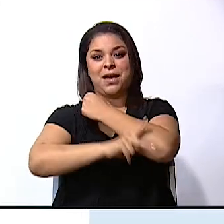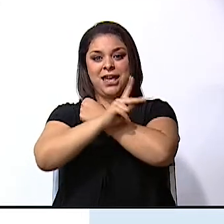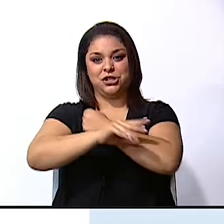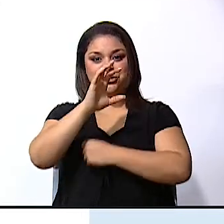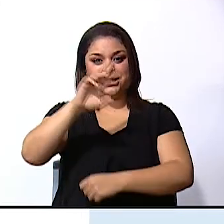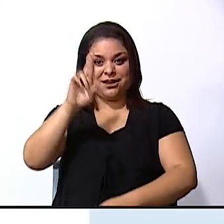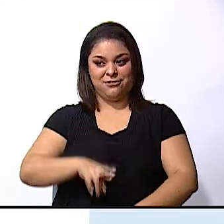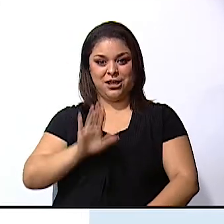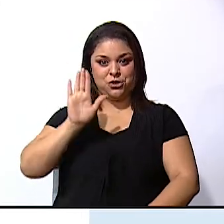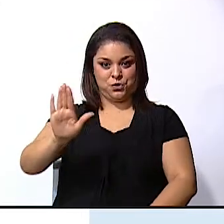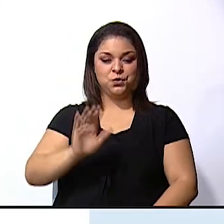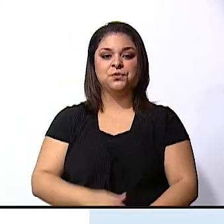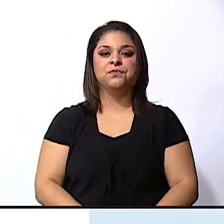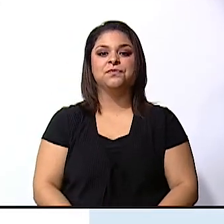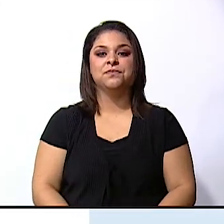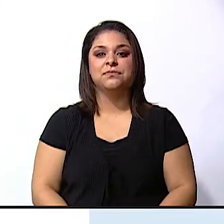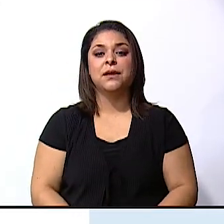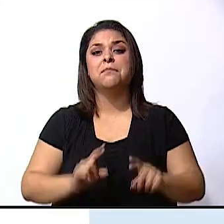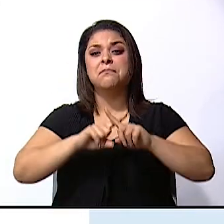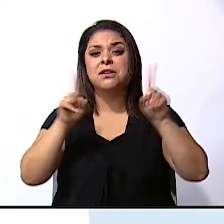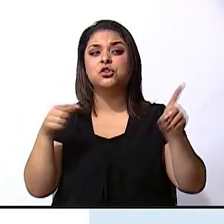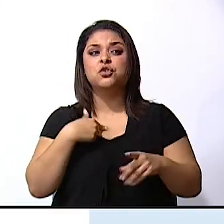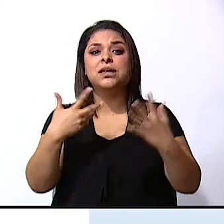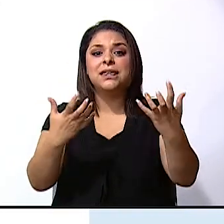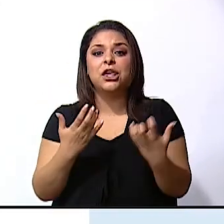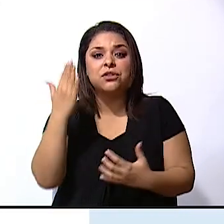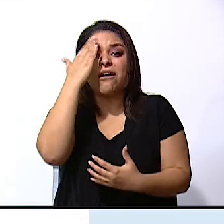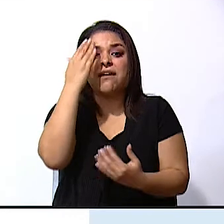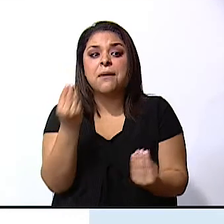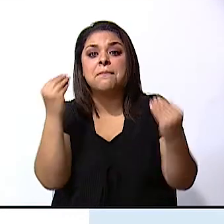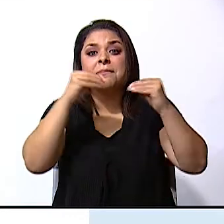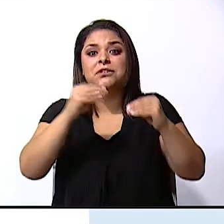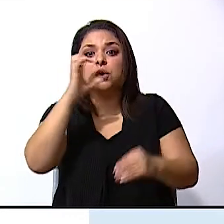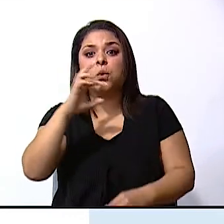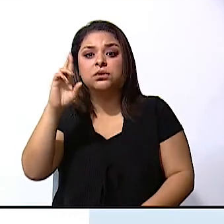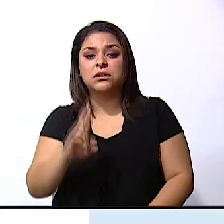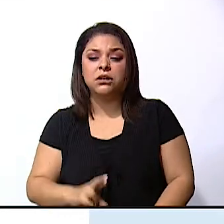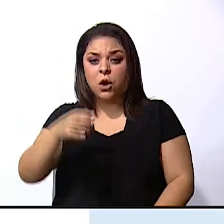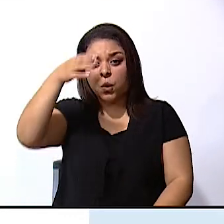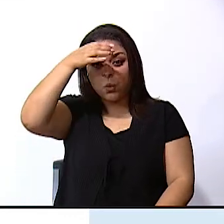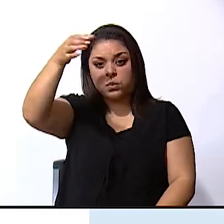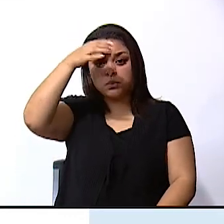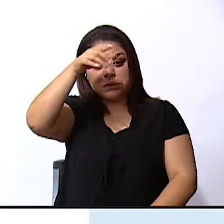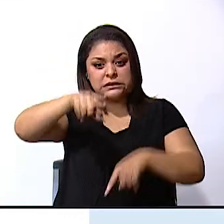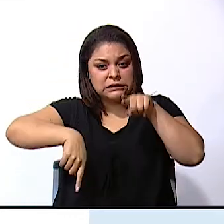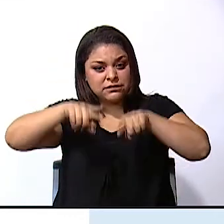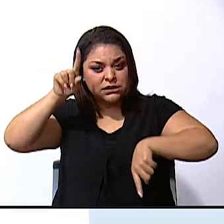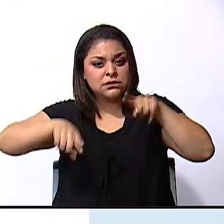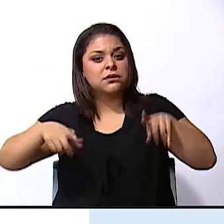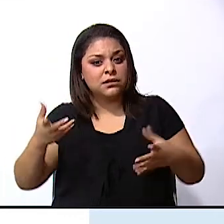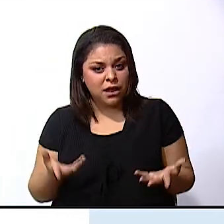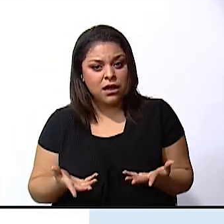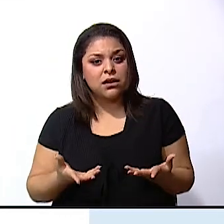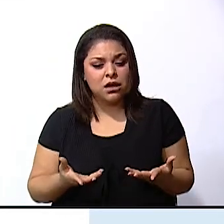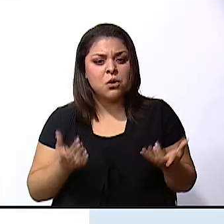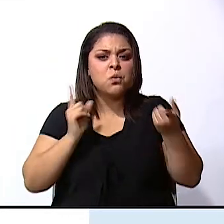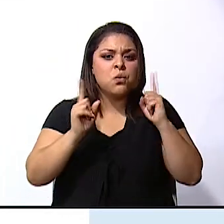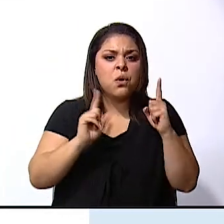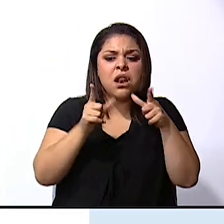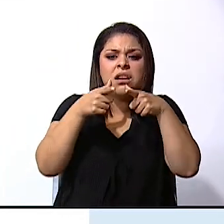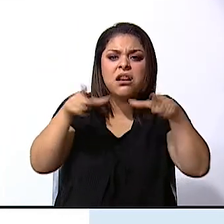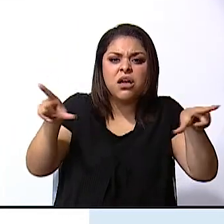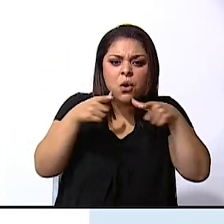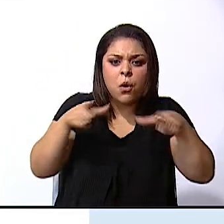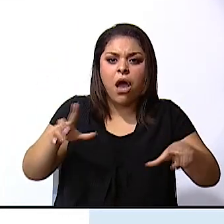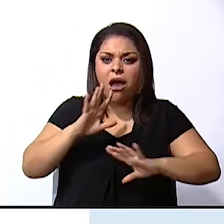But I would like to know more about Costa Ricans' cultural diversity. What languages do you